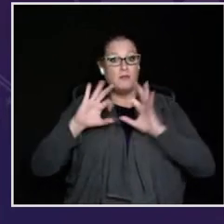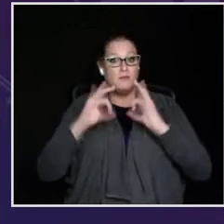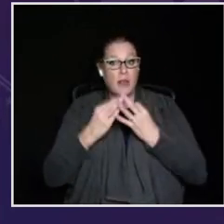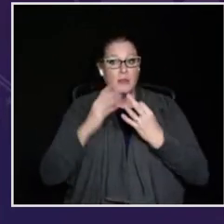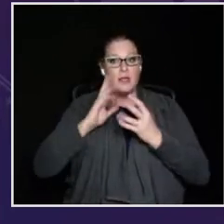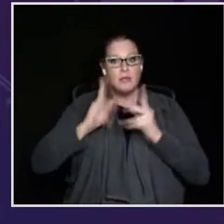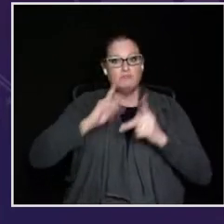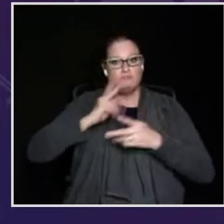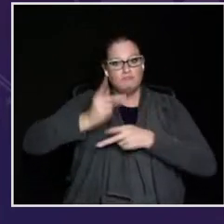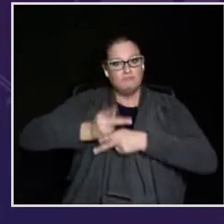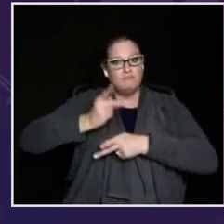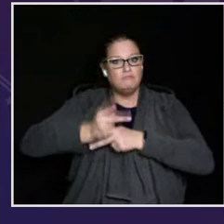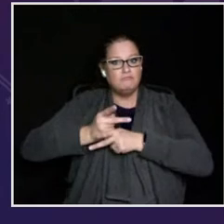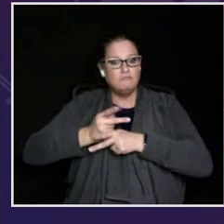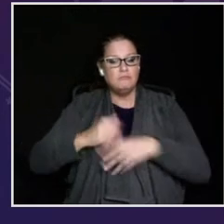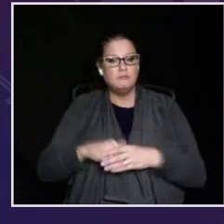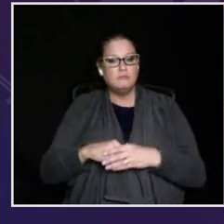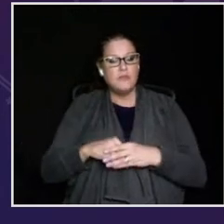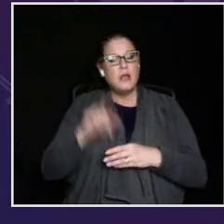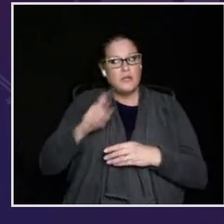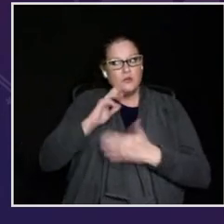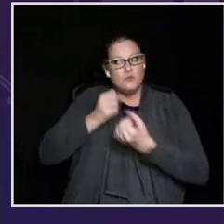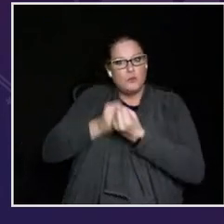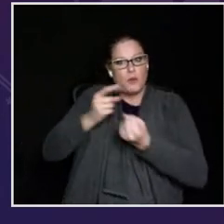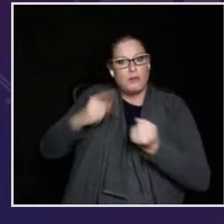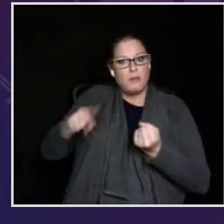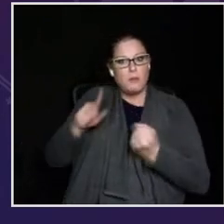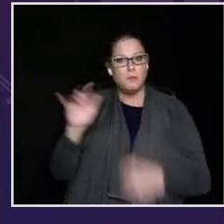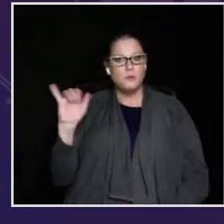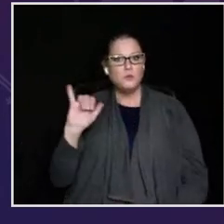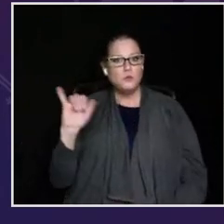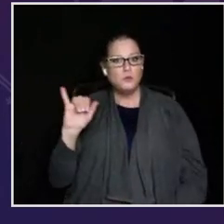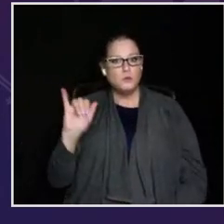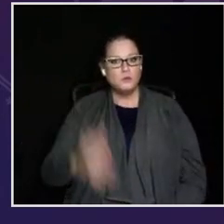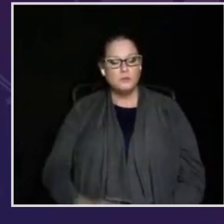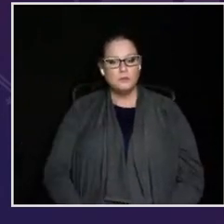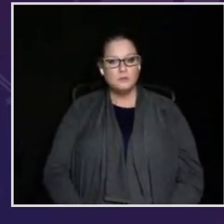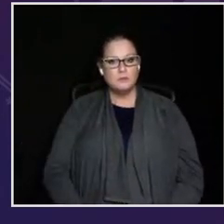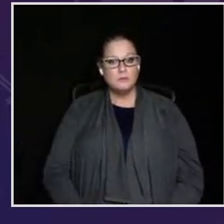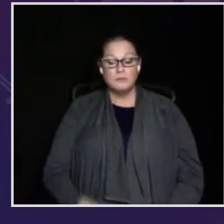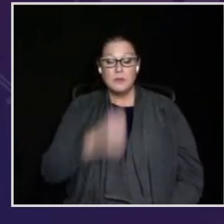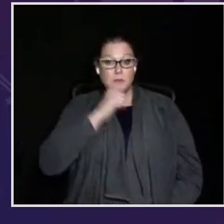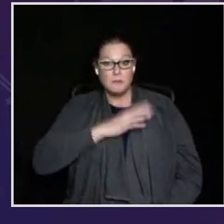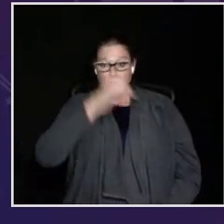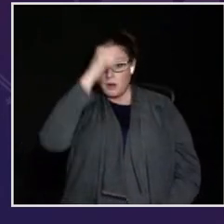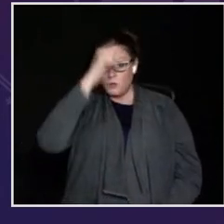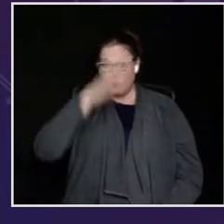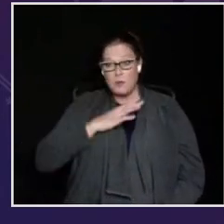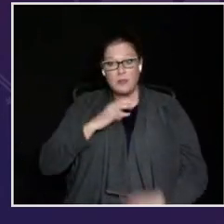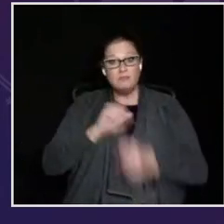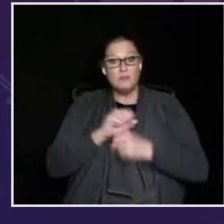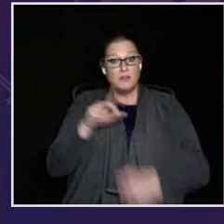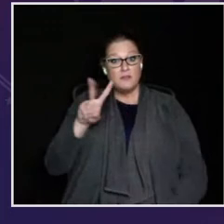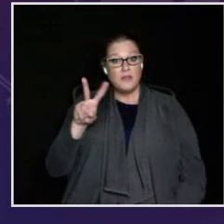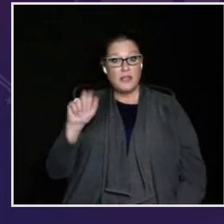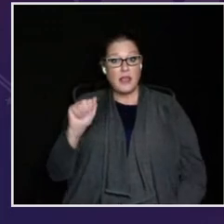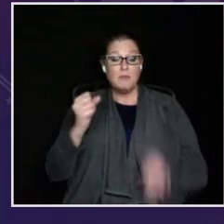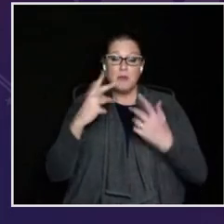and keeping faith with our incredible military families and caregivers, because we need to have their backs too.